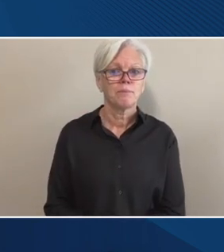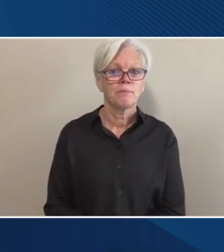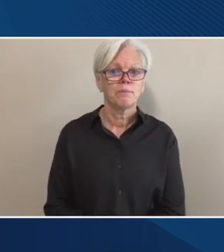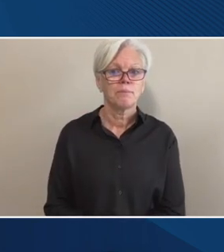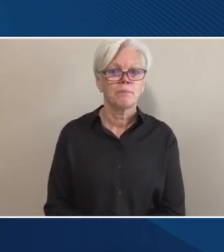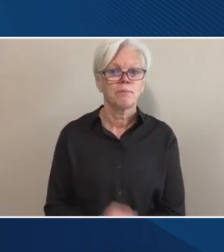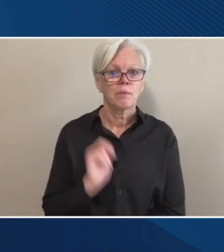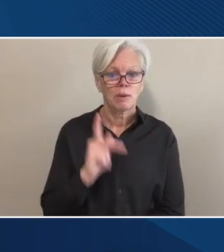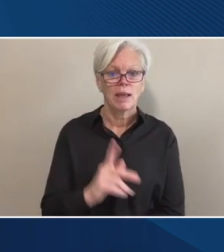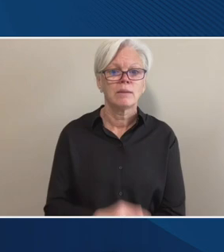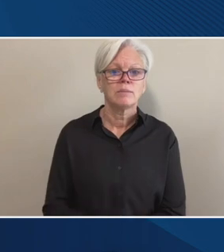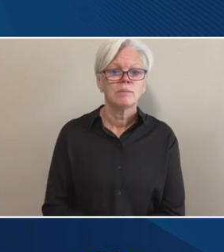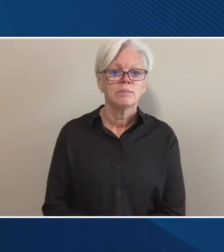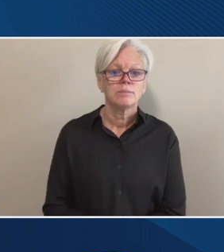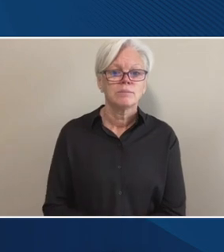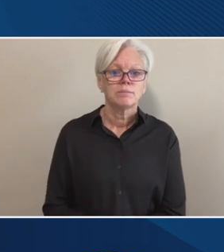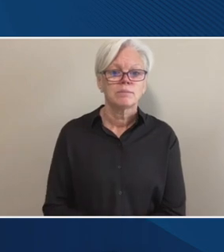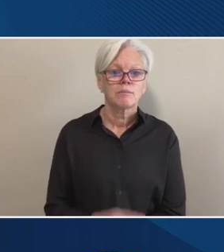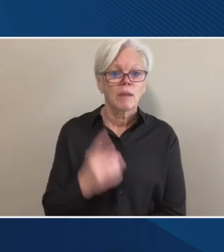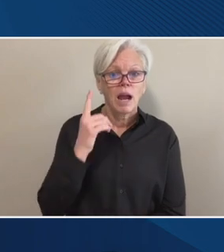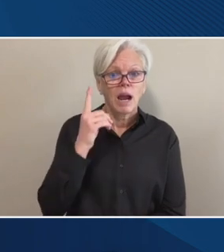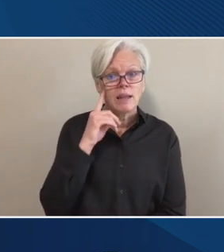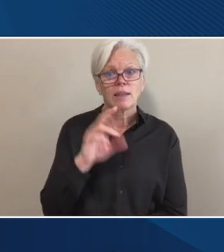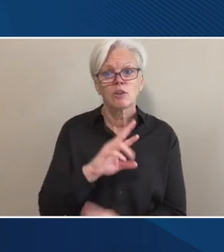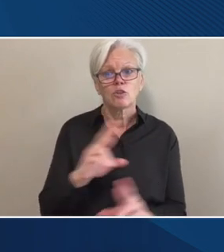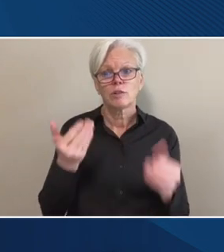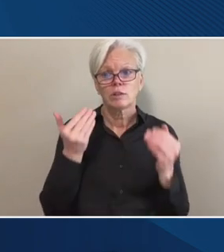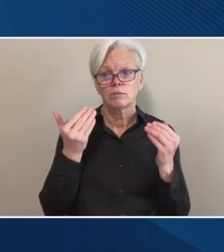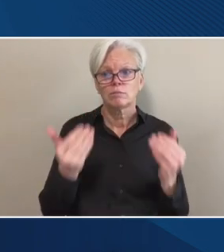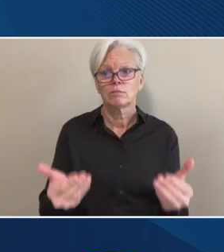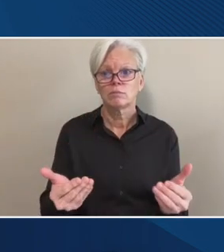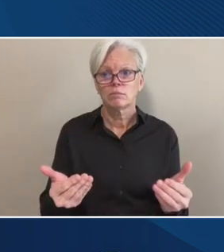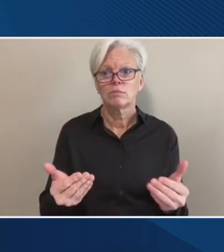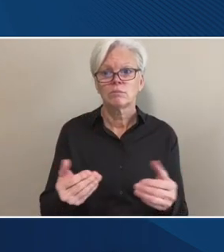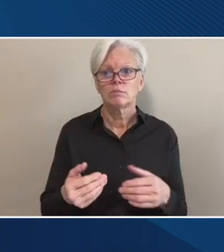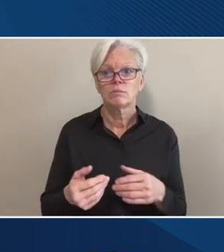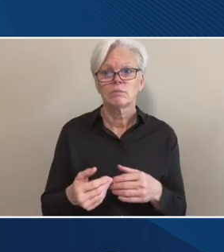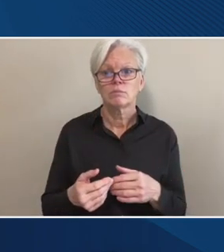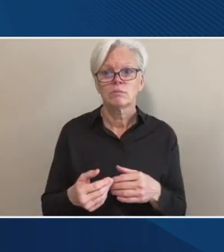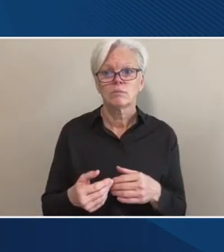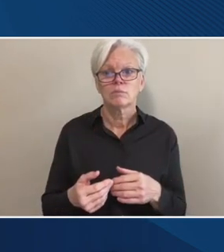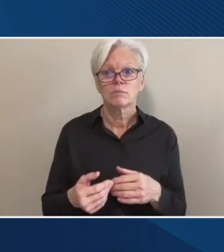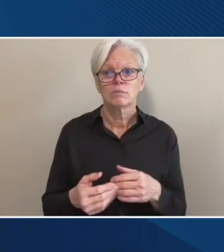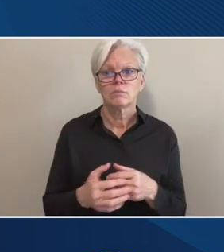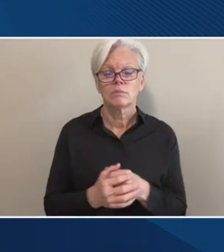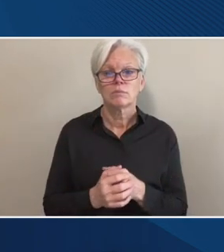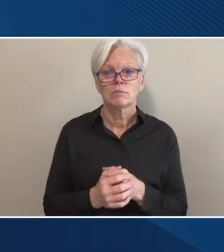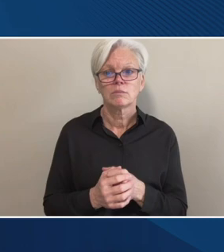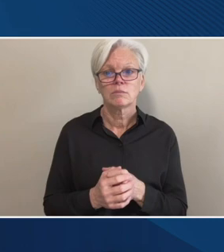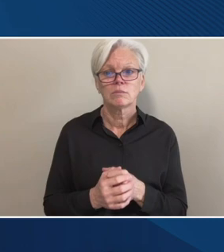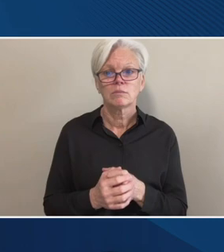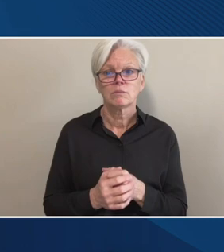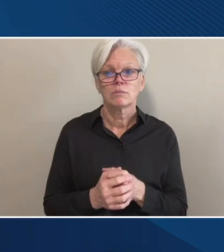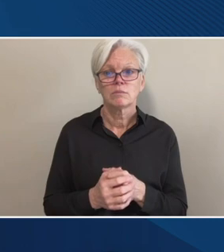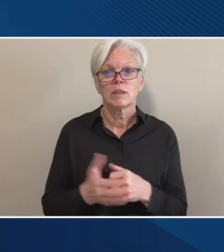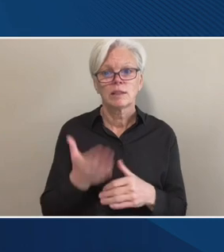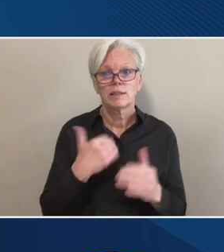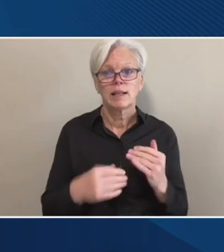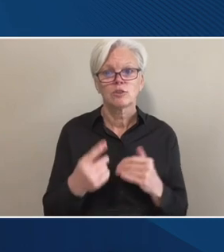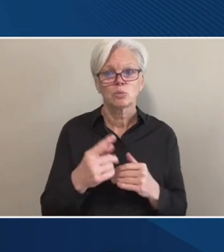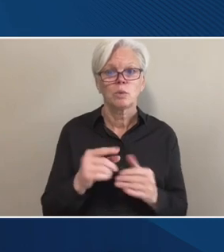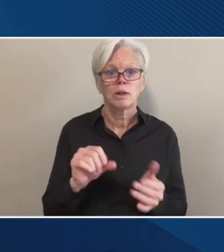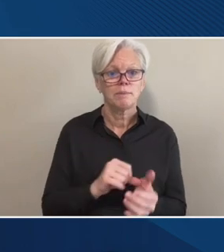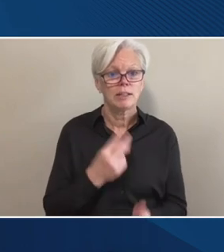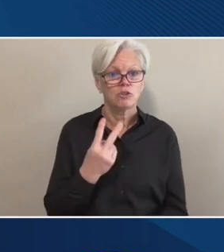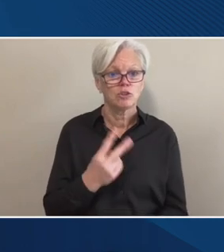Okay. Dave, I think we are clear to go on to the next one. Bottom of page two? Mm